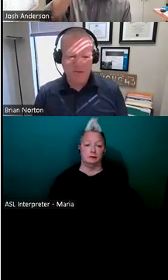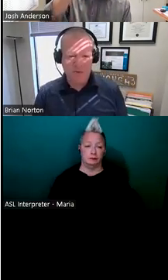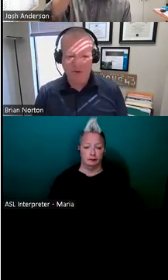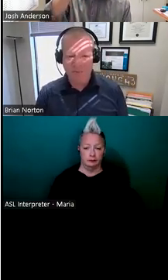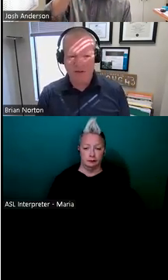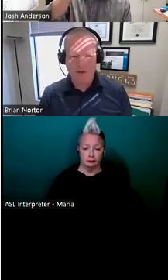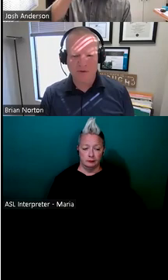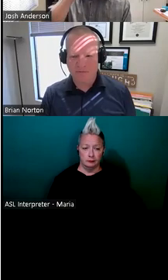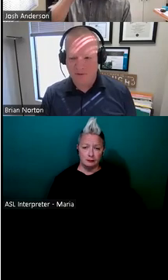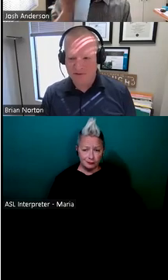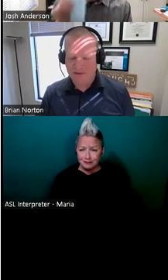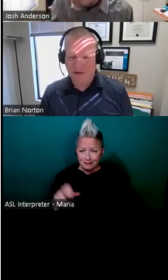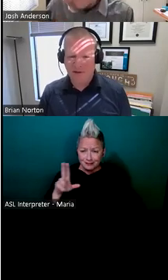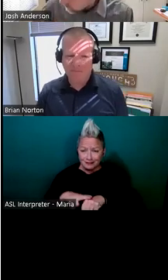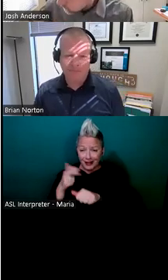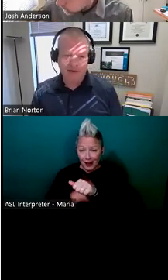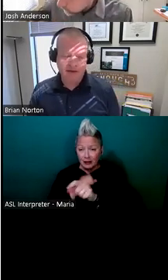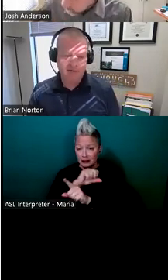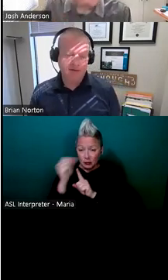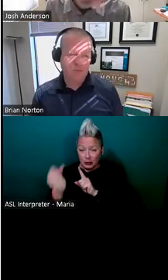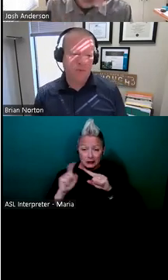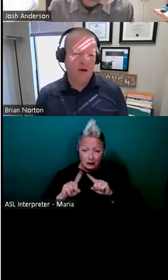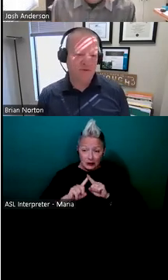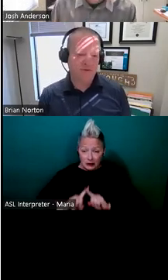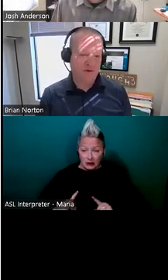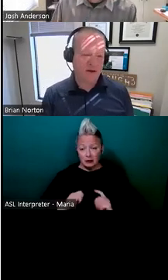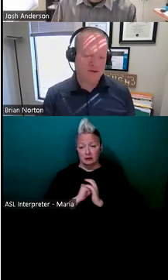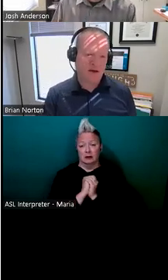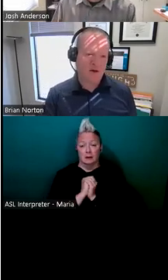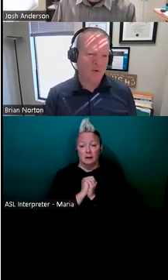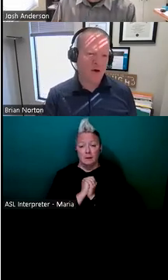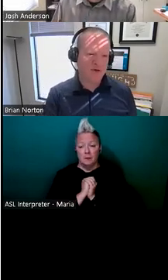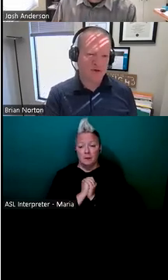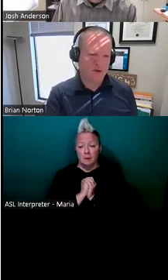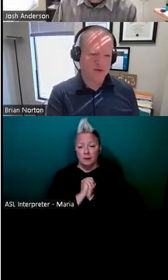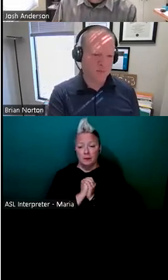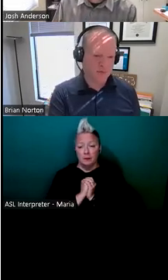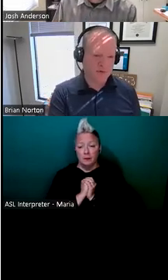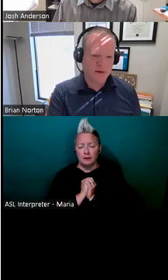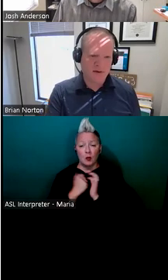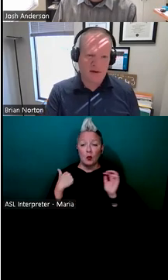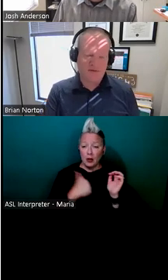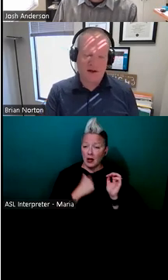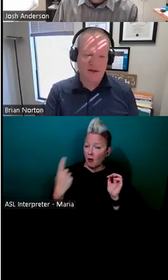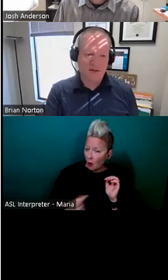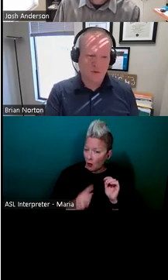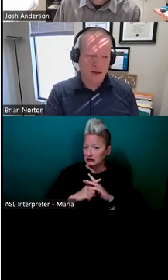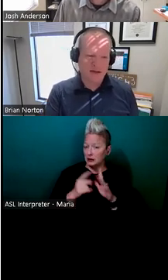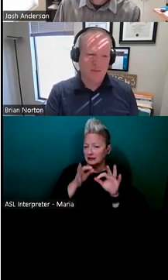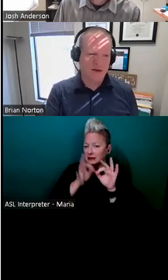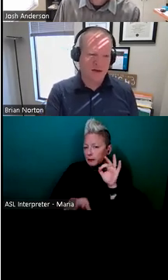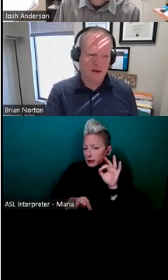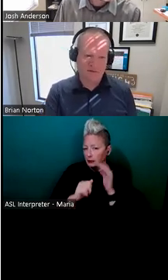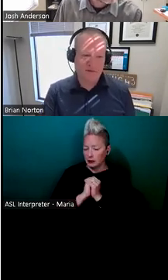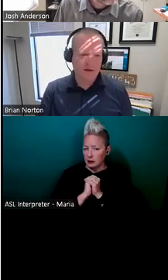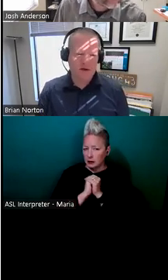into is going to be a little different. Um, and what we often find is we always start with simple, um, finding simple ways